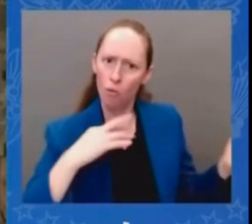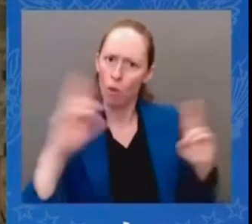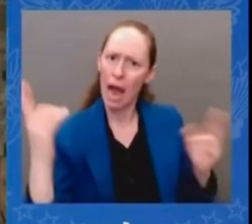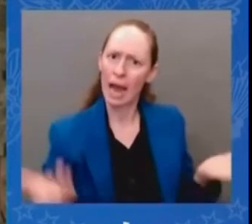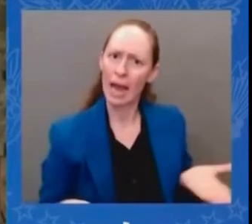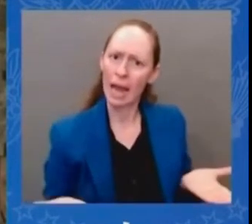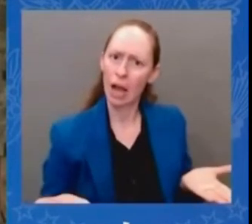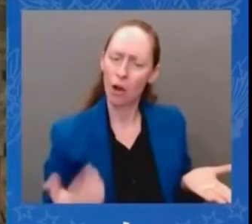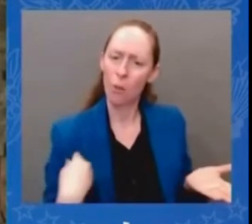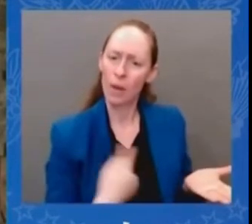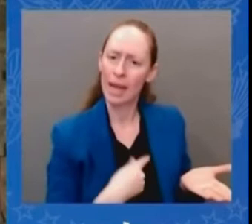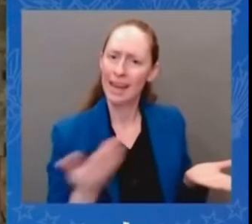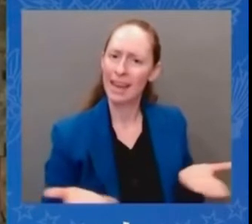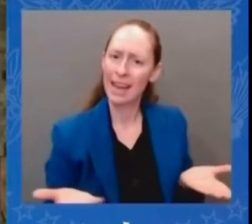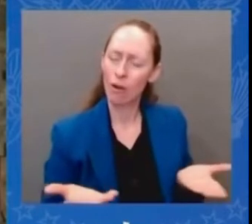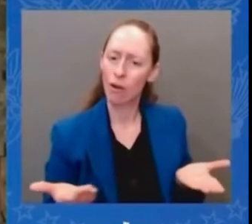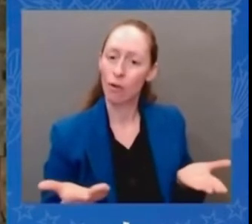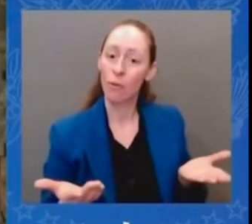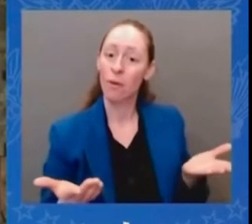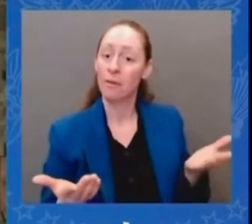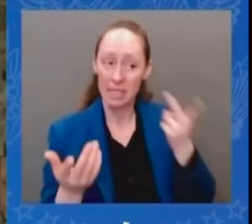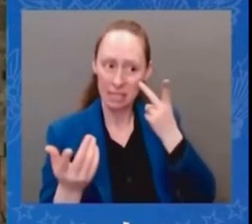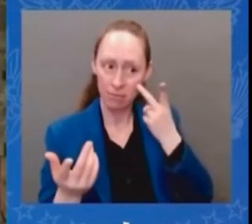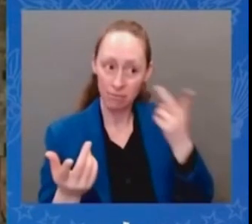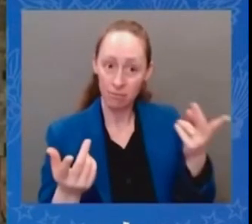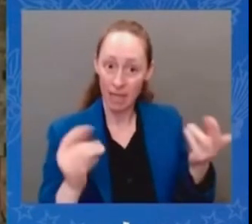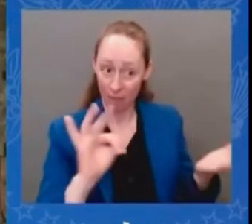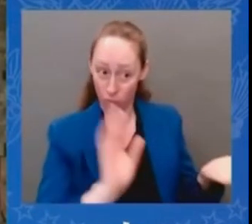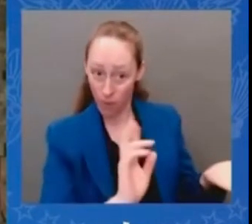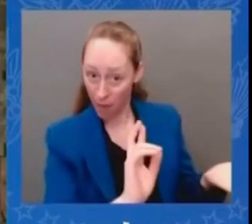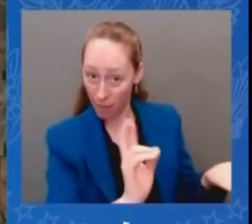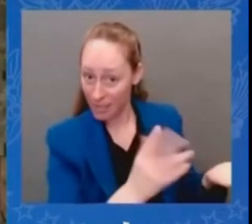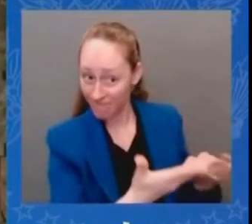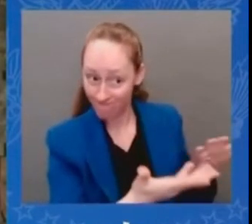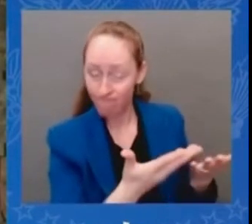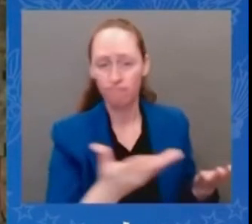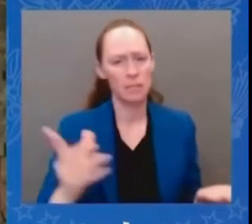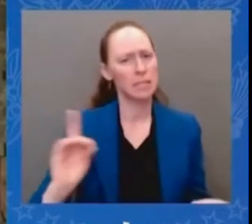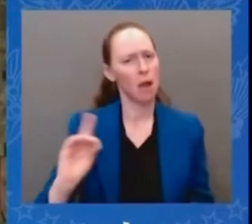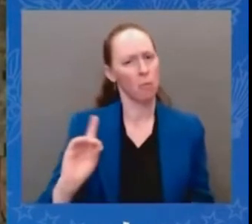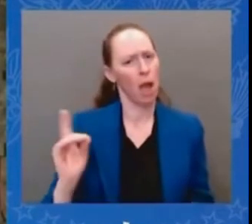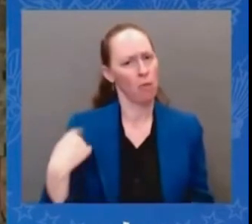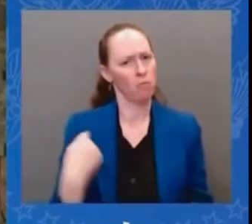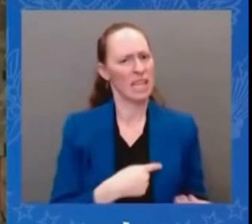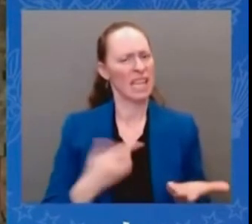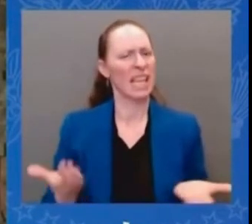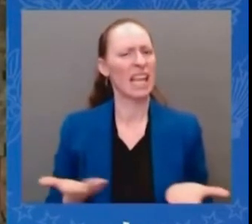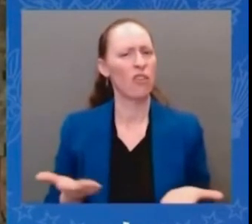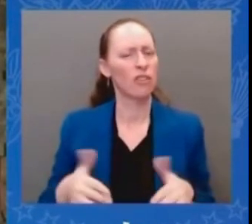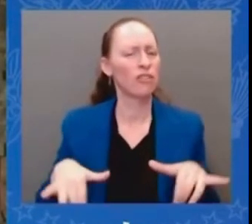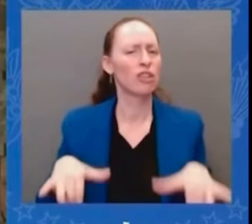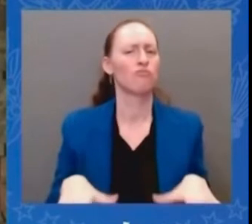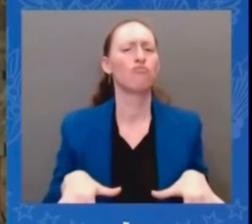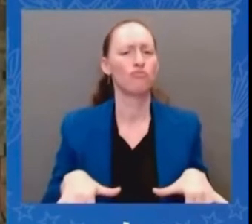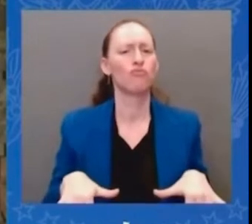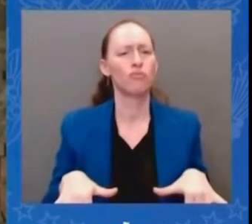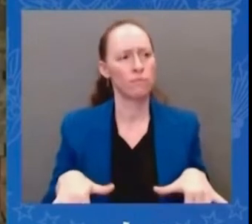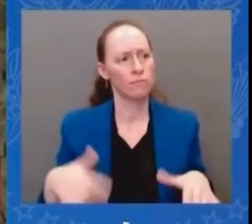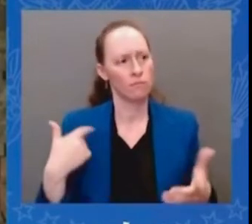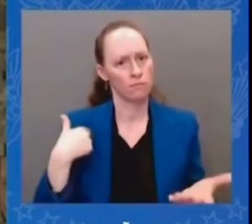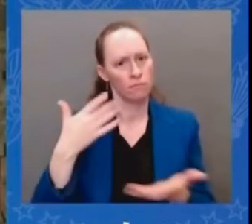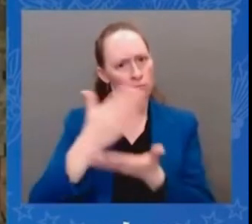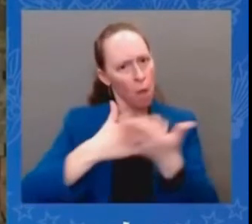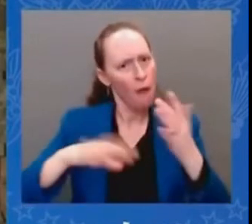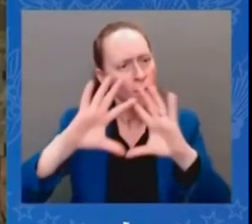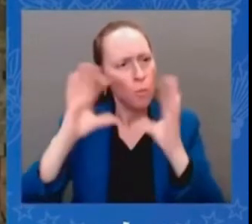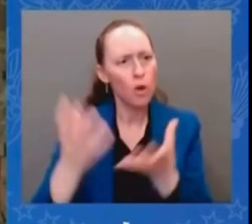that uh we're going to stay fully engaged in the world and that we in fact uh know what we're about and so